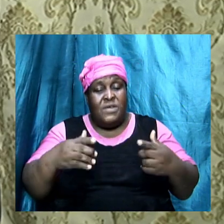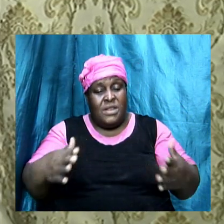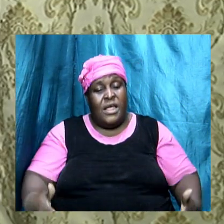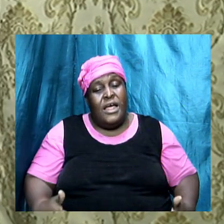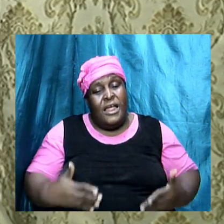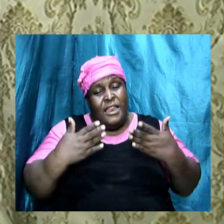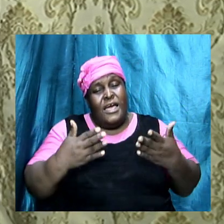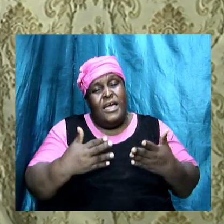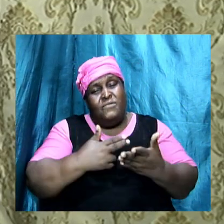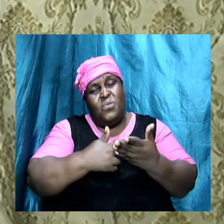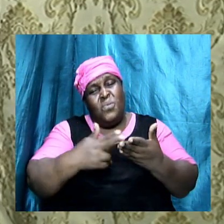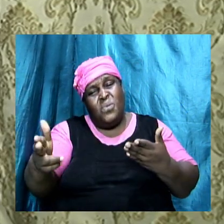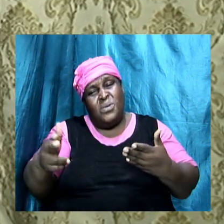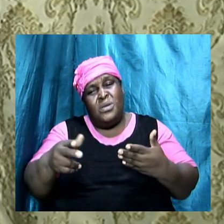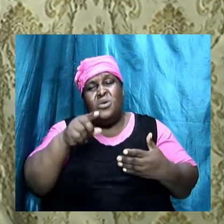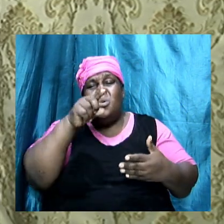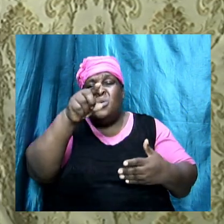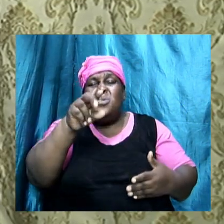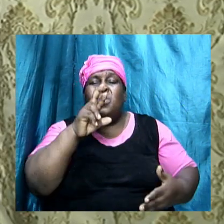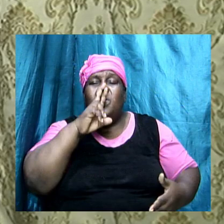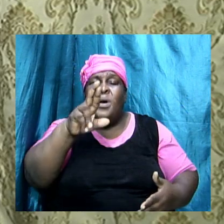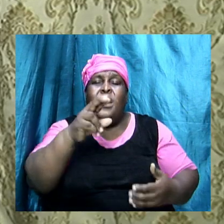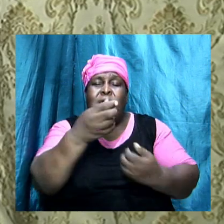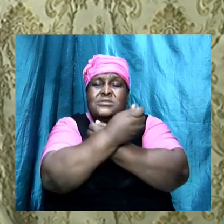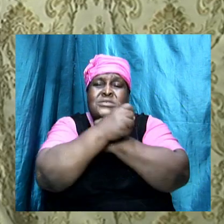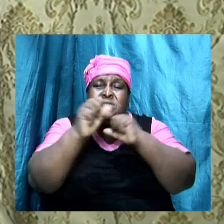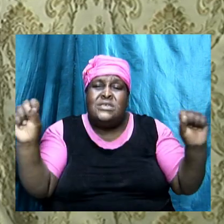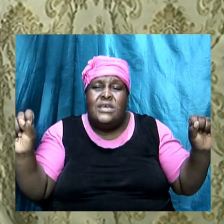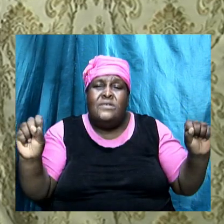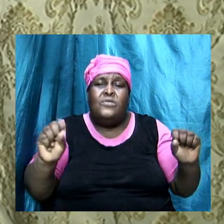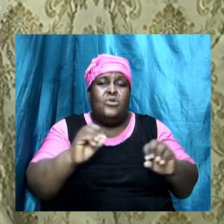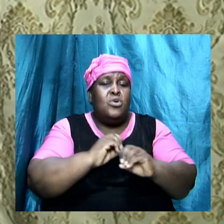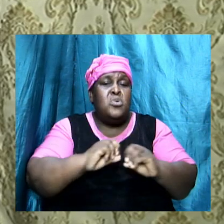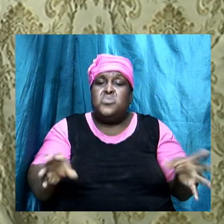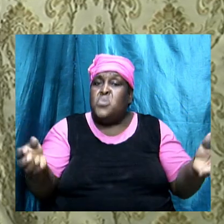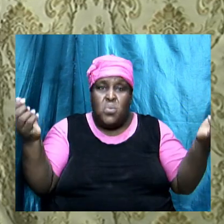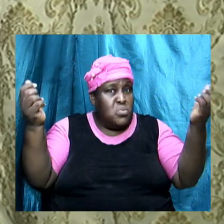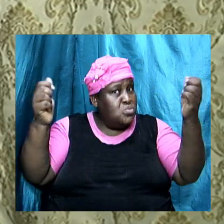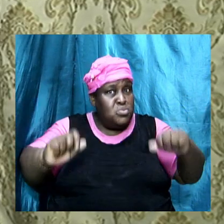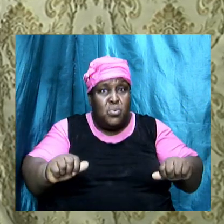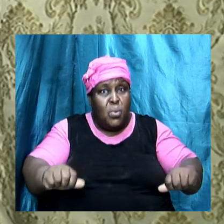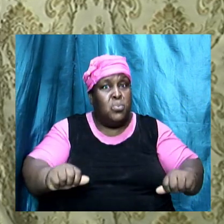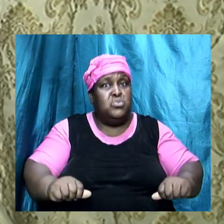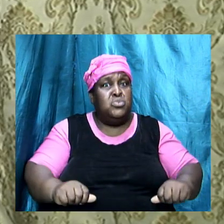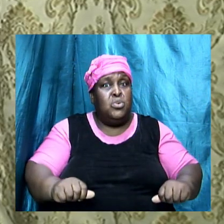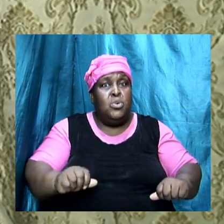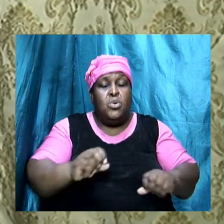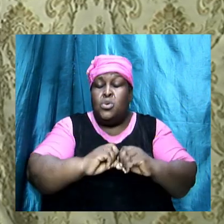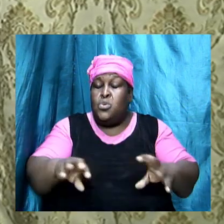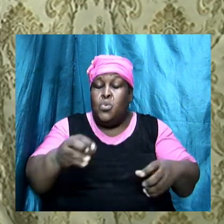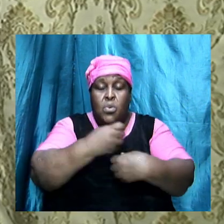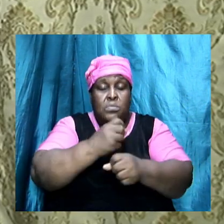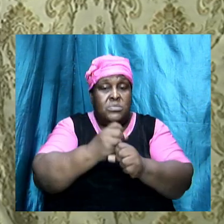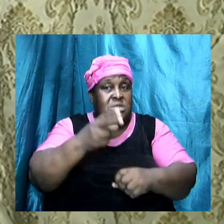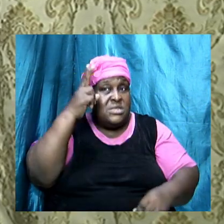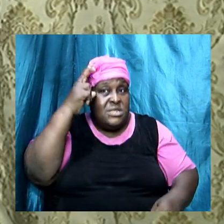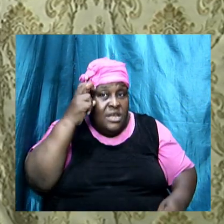you are saved. Don't ever doubt that. Don't ever let the adversary cause you to question that.